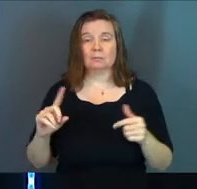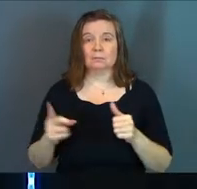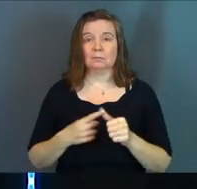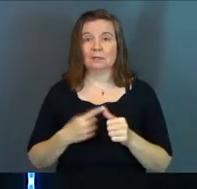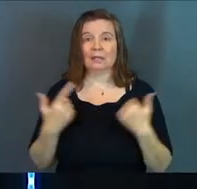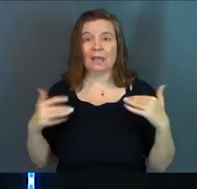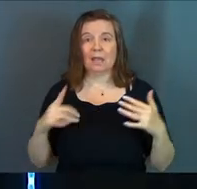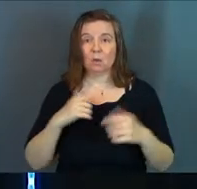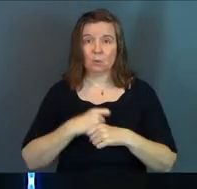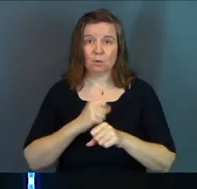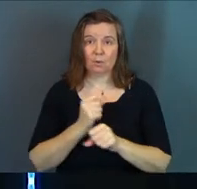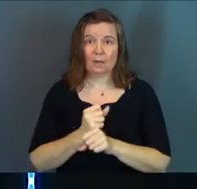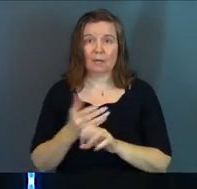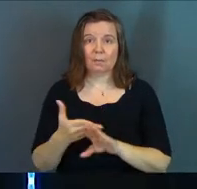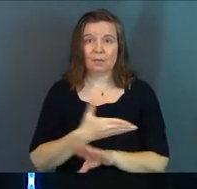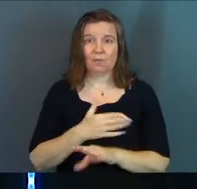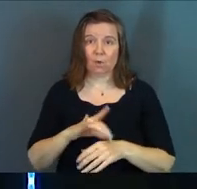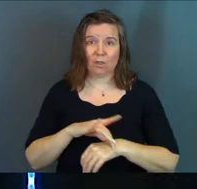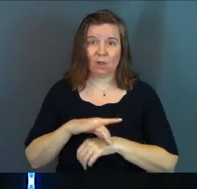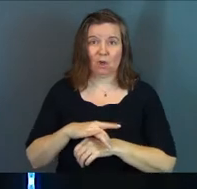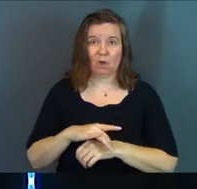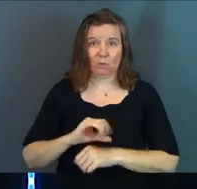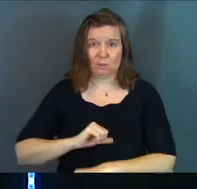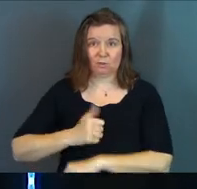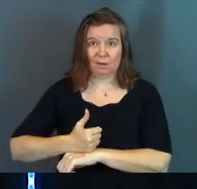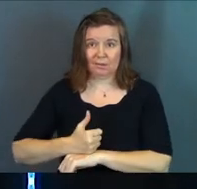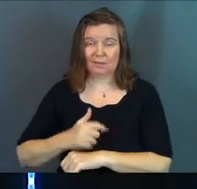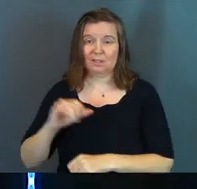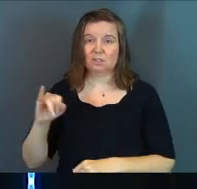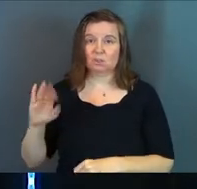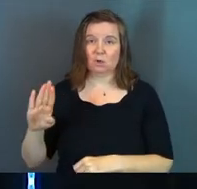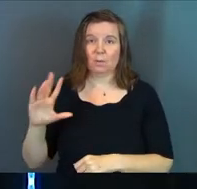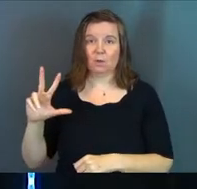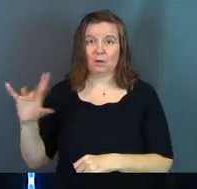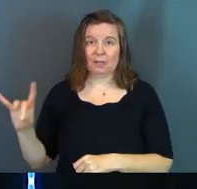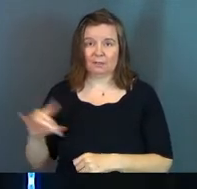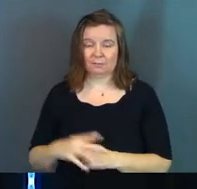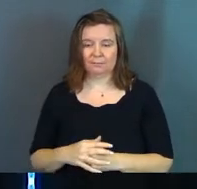Number one, angels were created before the earth. This is in Job 38.